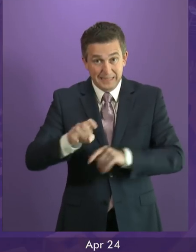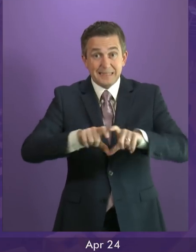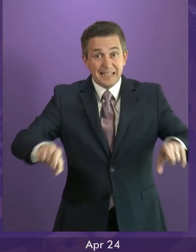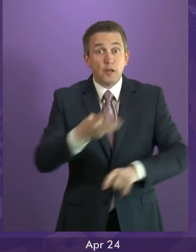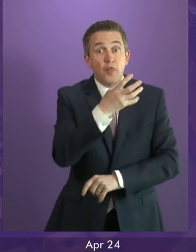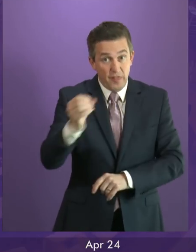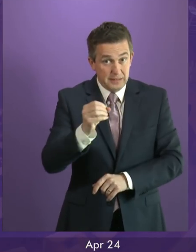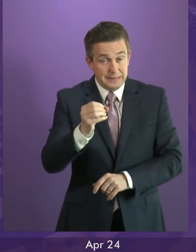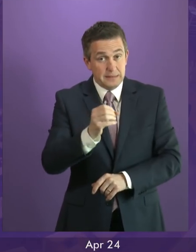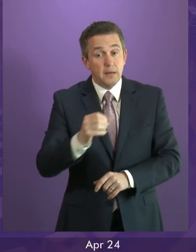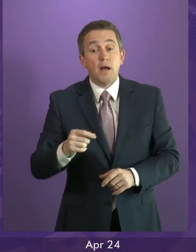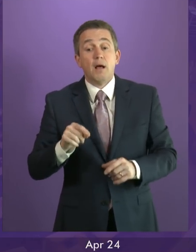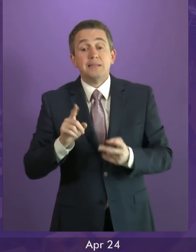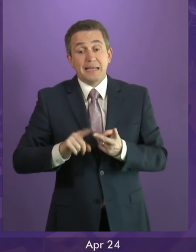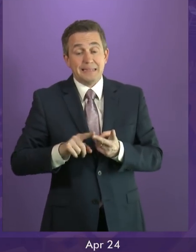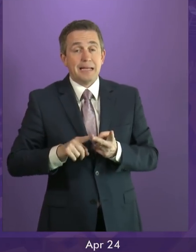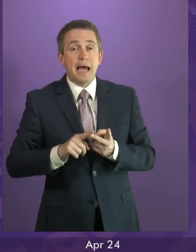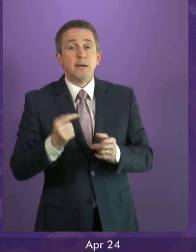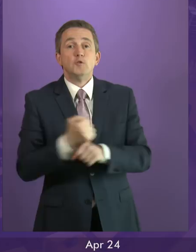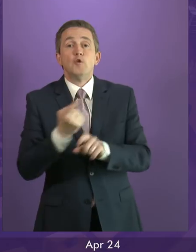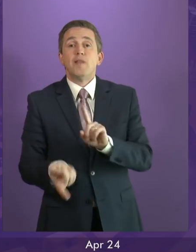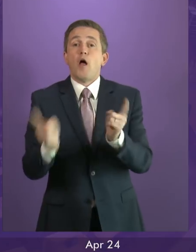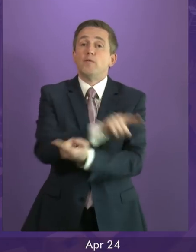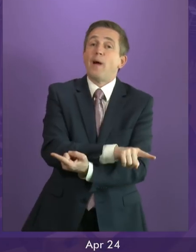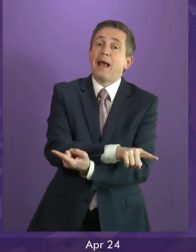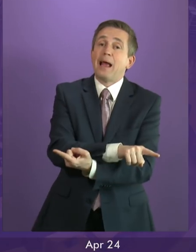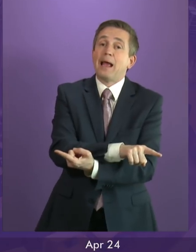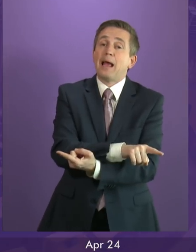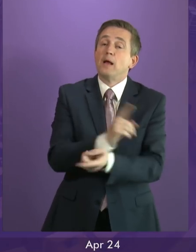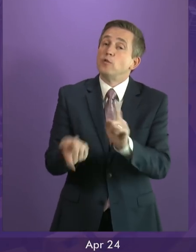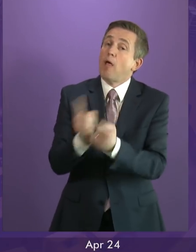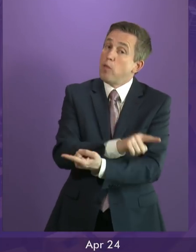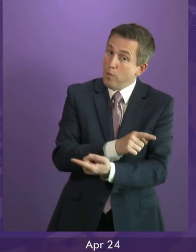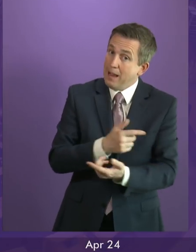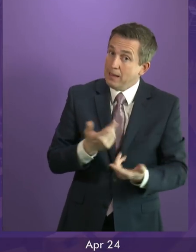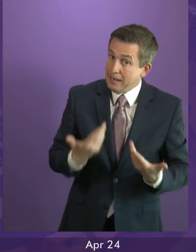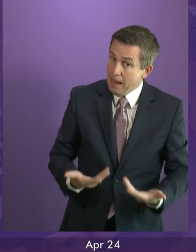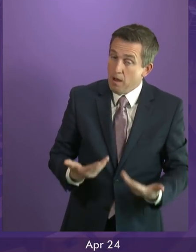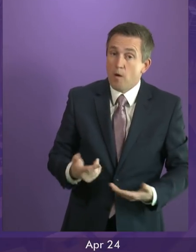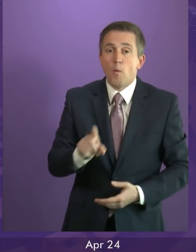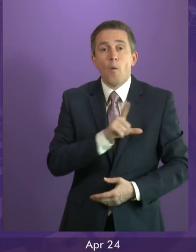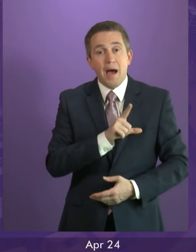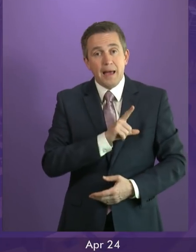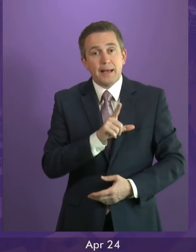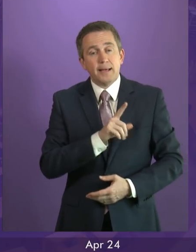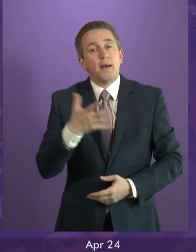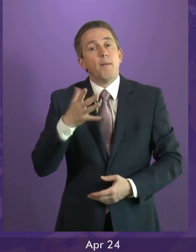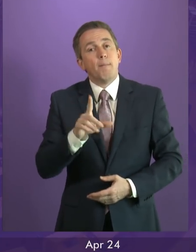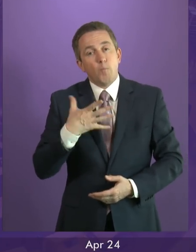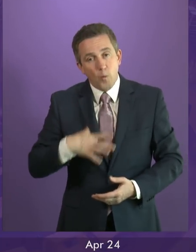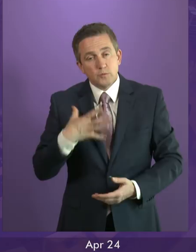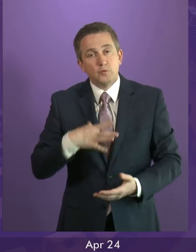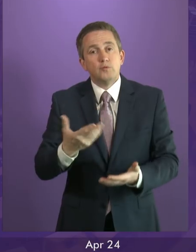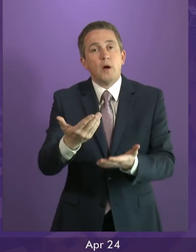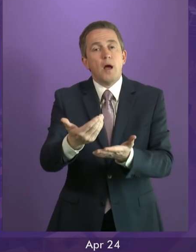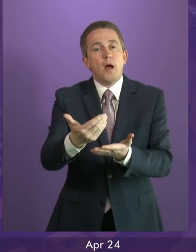legislated. This time I'm proposing we do it the other way round. And why are we doing that? So that we protect the ability of Scotland